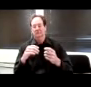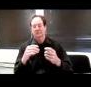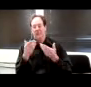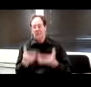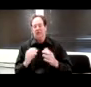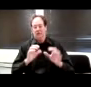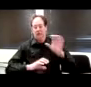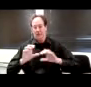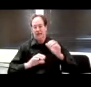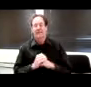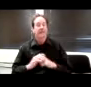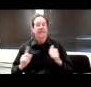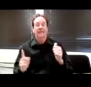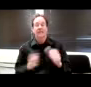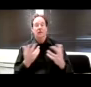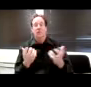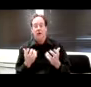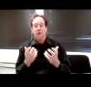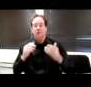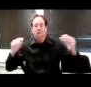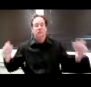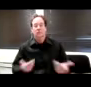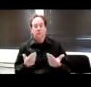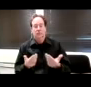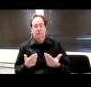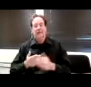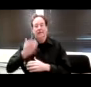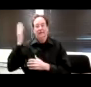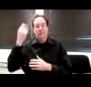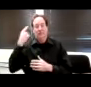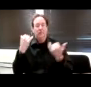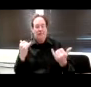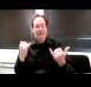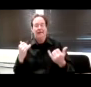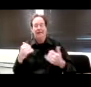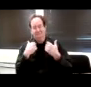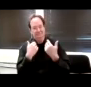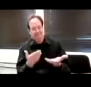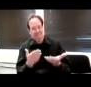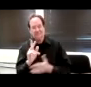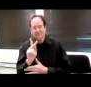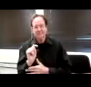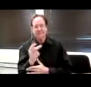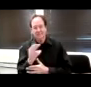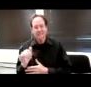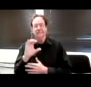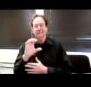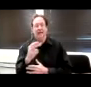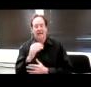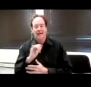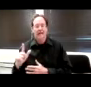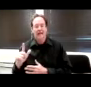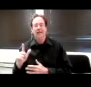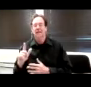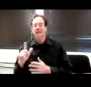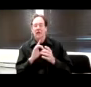First of all, I wanted to introduce our speakers for today. We have Kathy Cahill, who is the